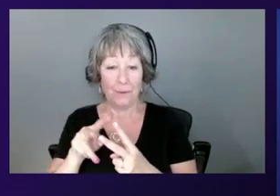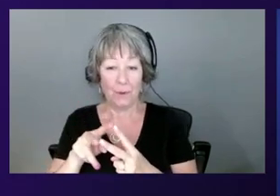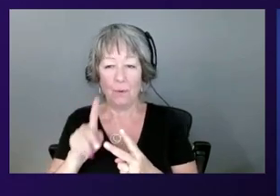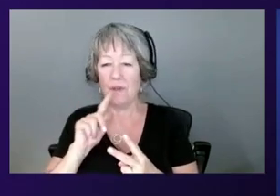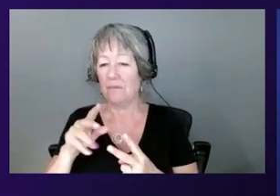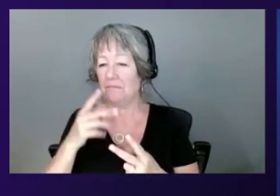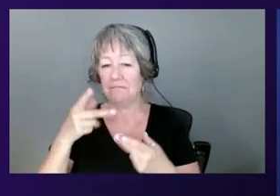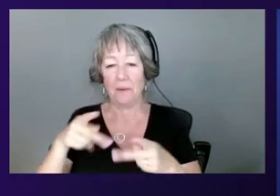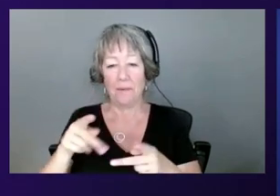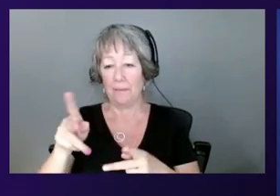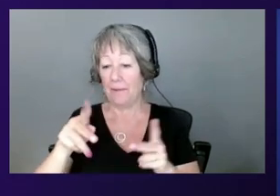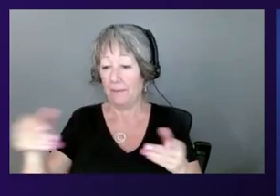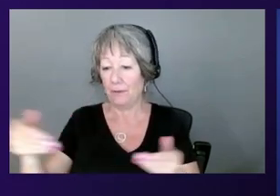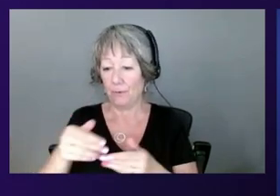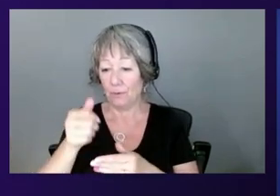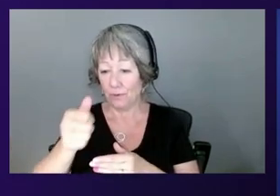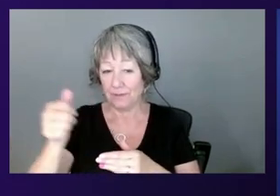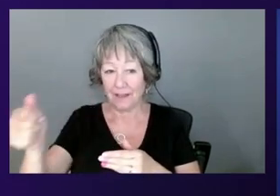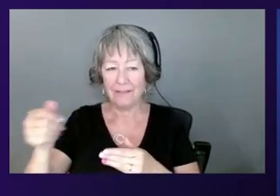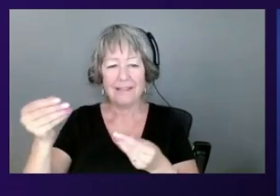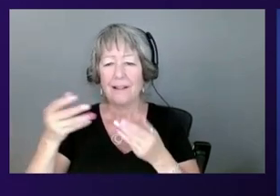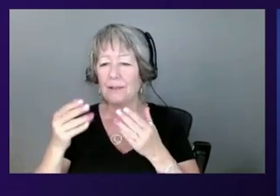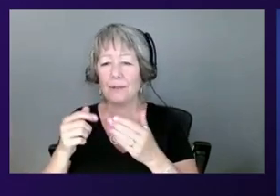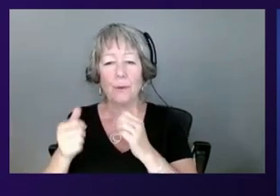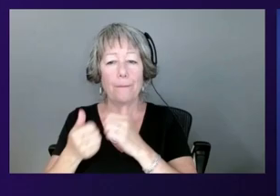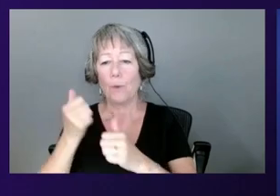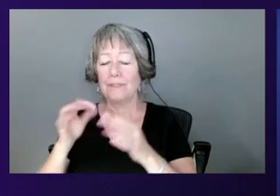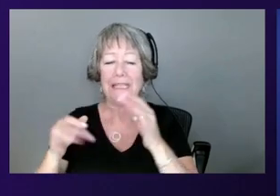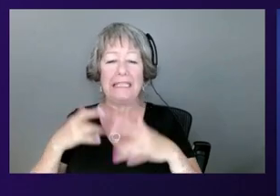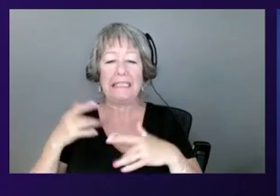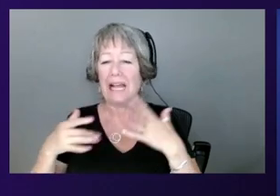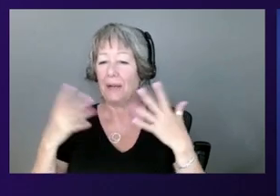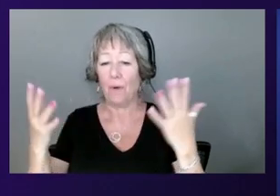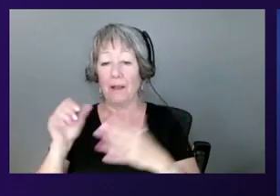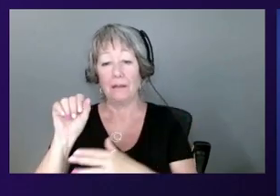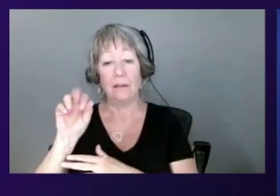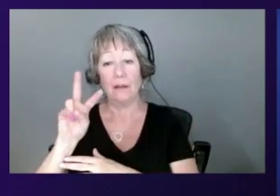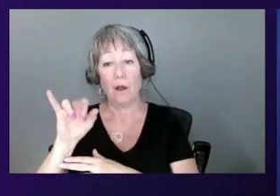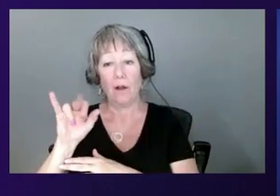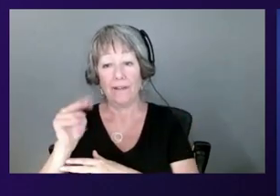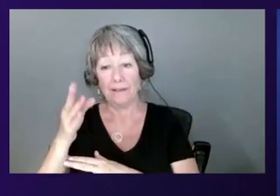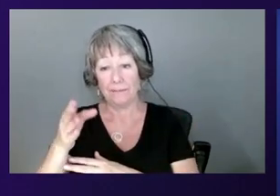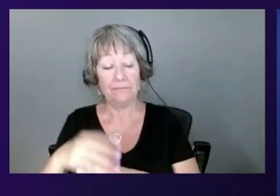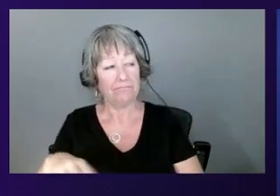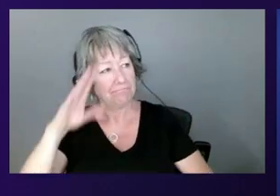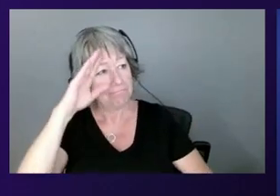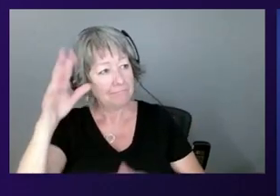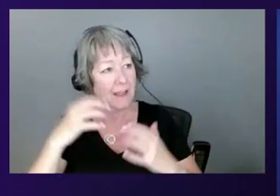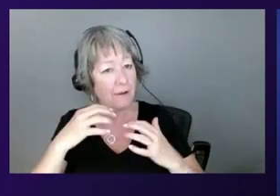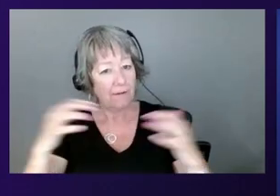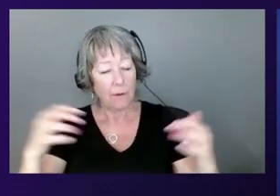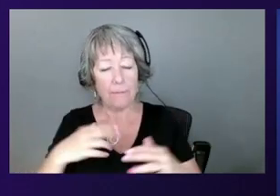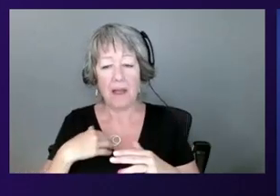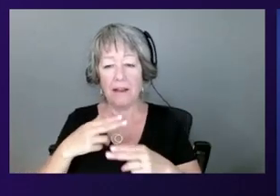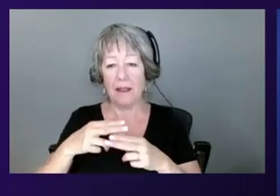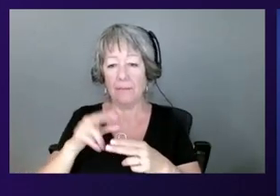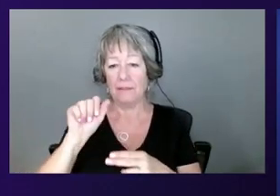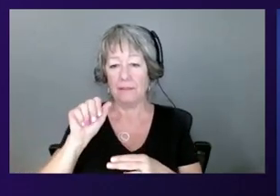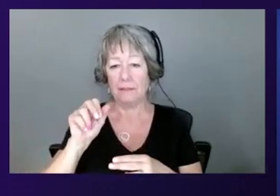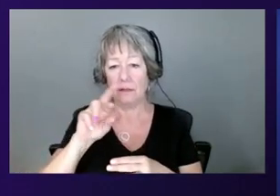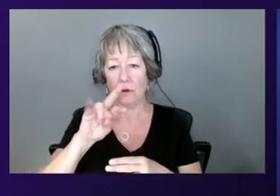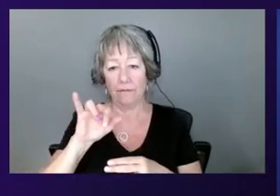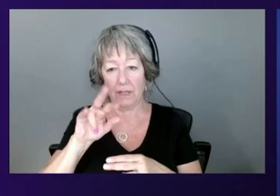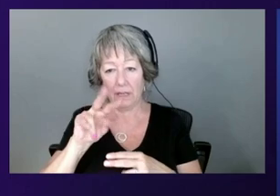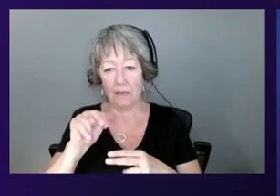themselves and tell us what you're most excited about. Let's start here, Arvind, to my left. Hey, everybody, my name is Arvind. I'm the specialist responsible for the